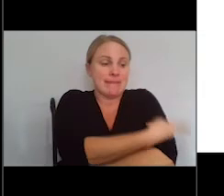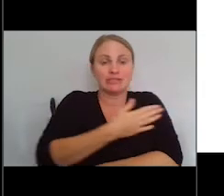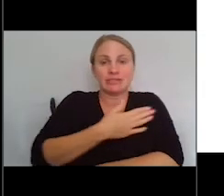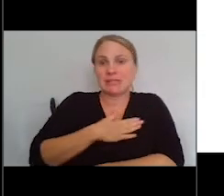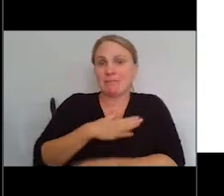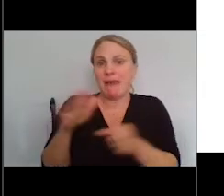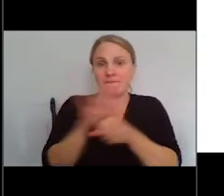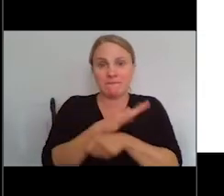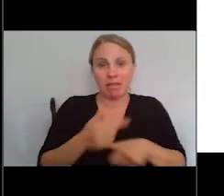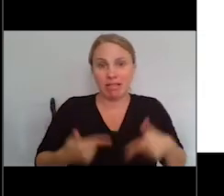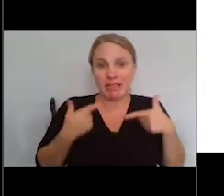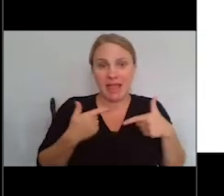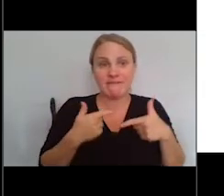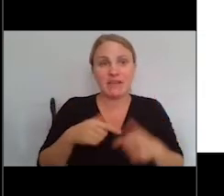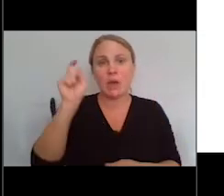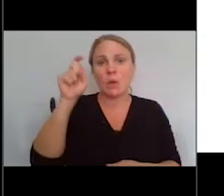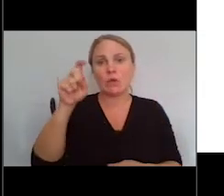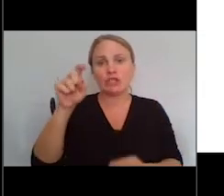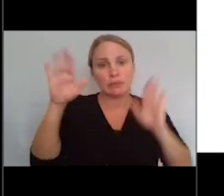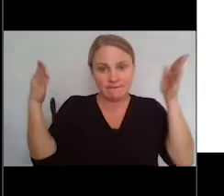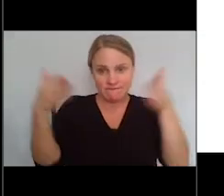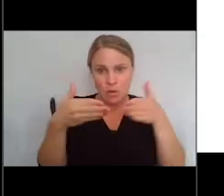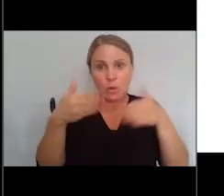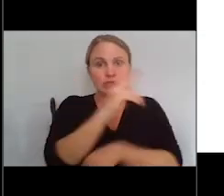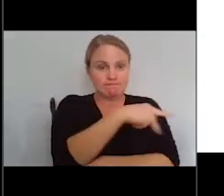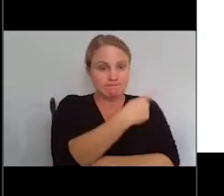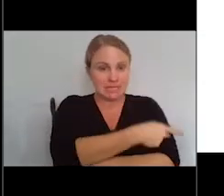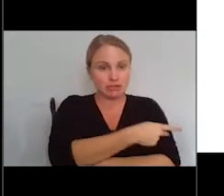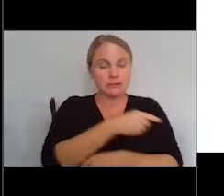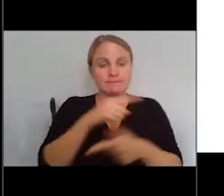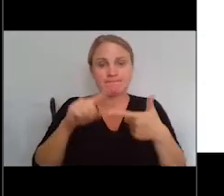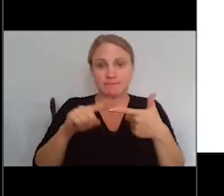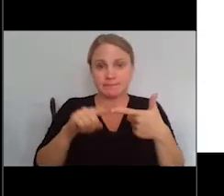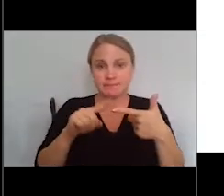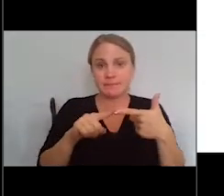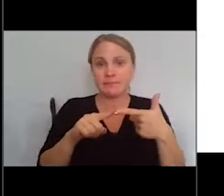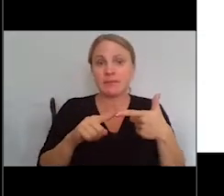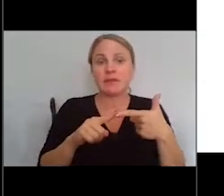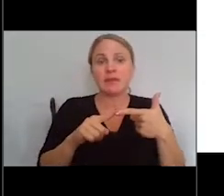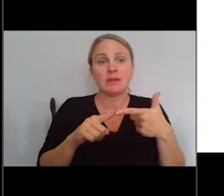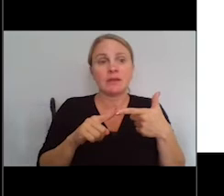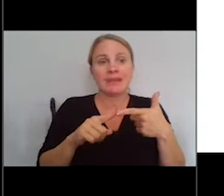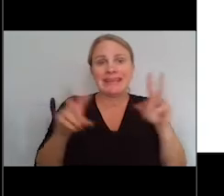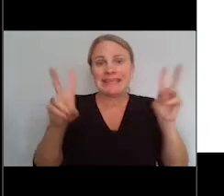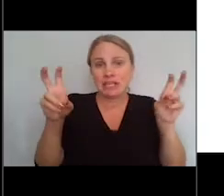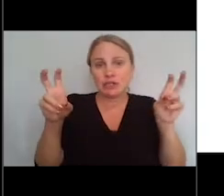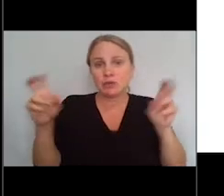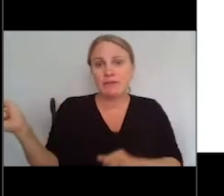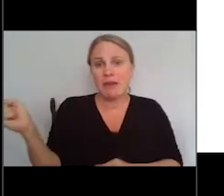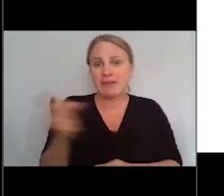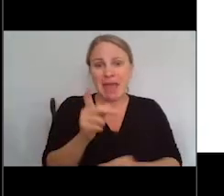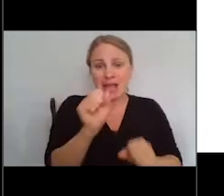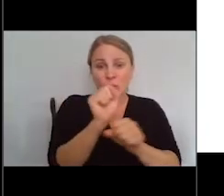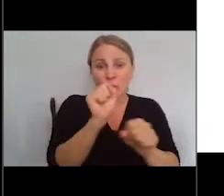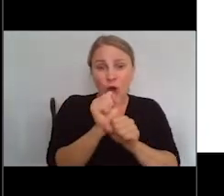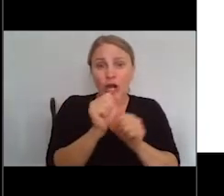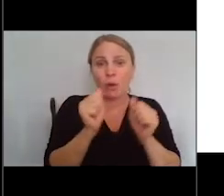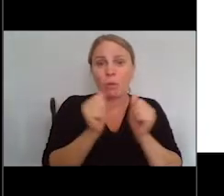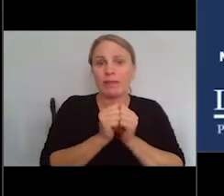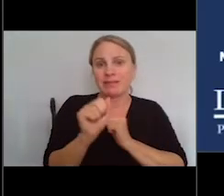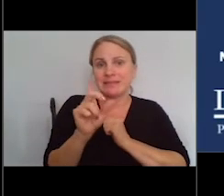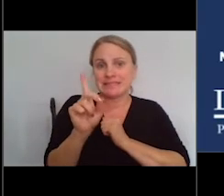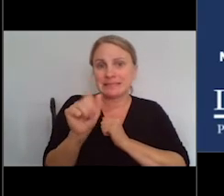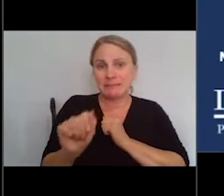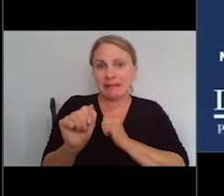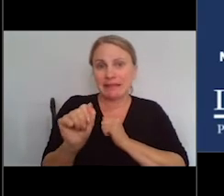all be patient-centric in our concern. Secondly, there are tremendous issues on return to work and disability. We see right